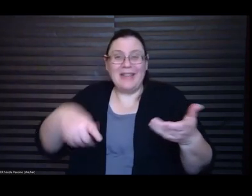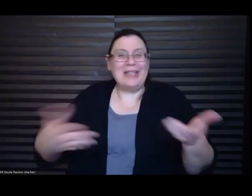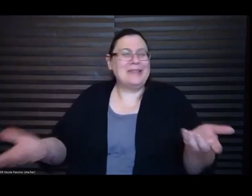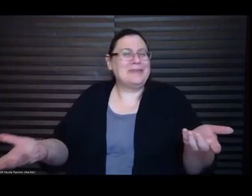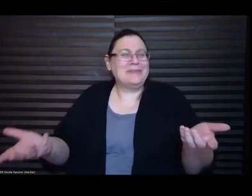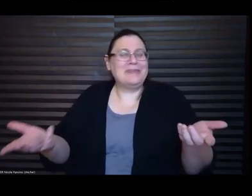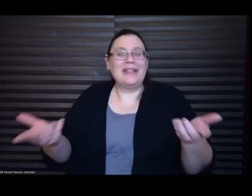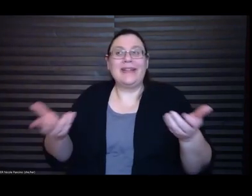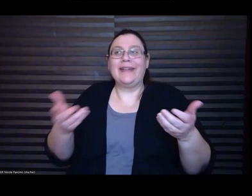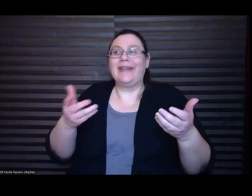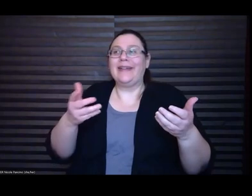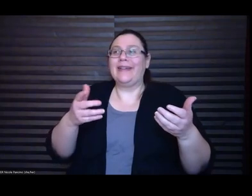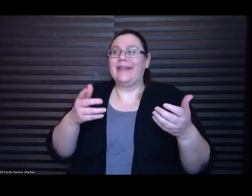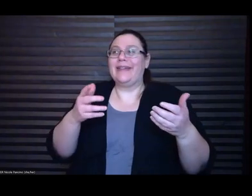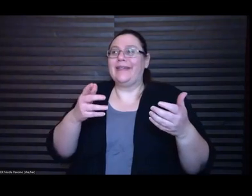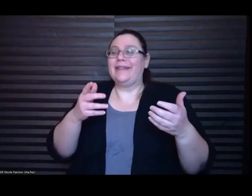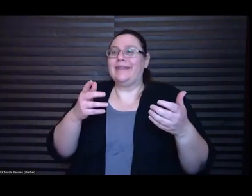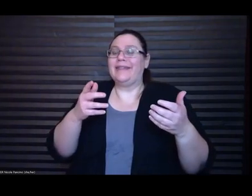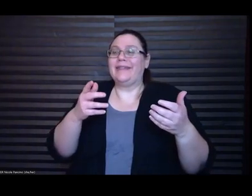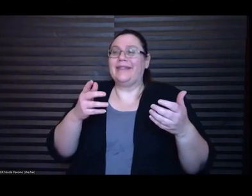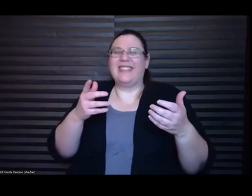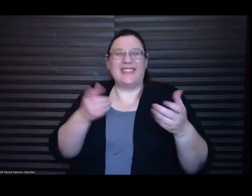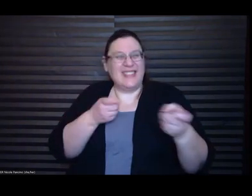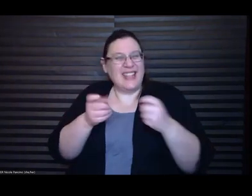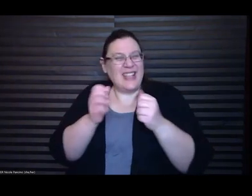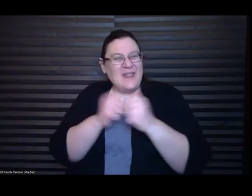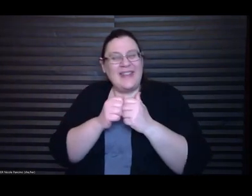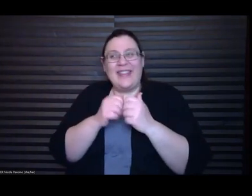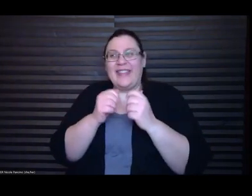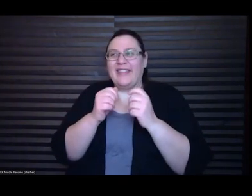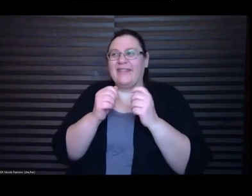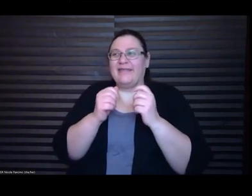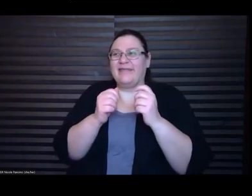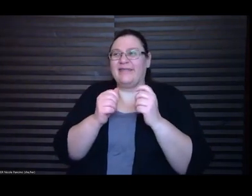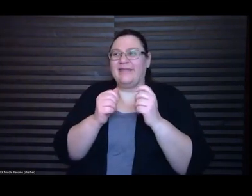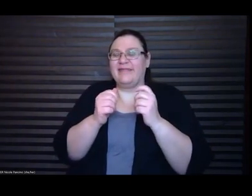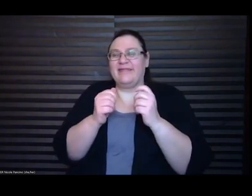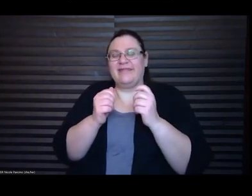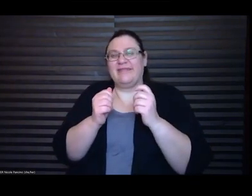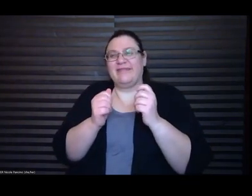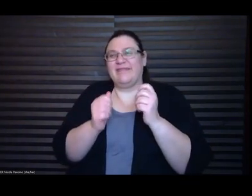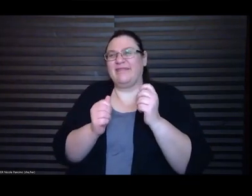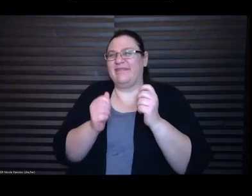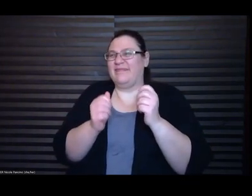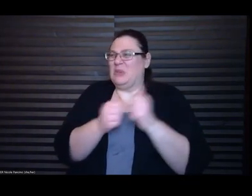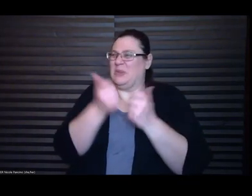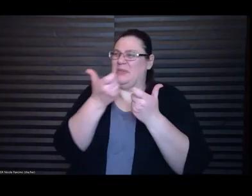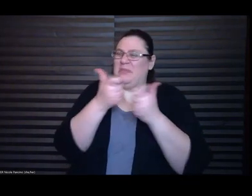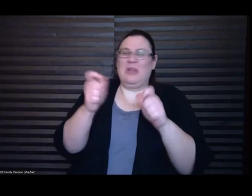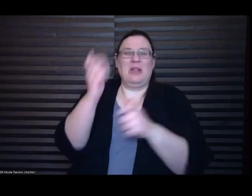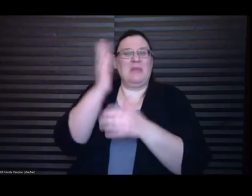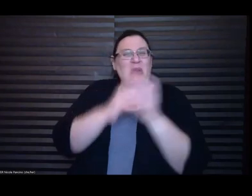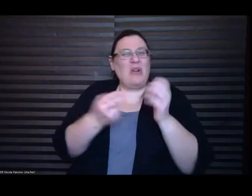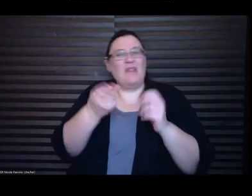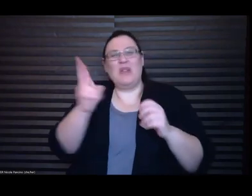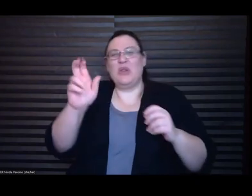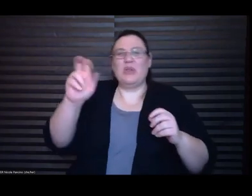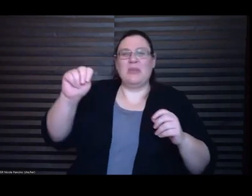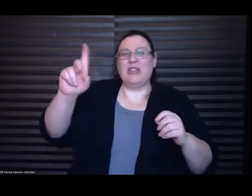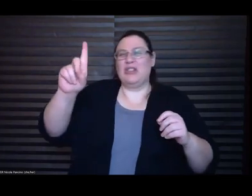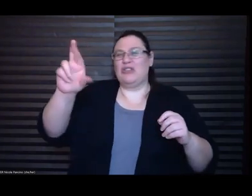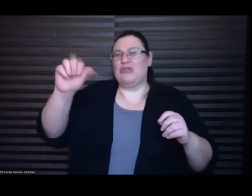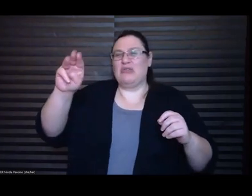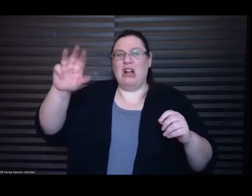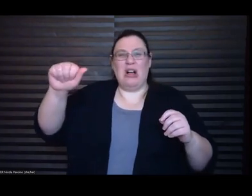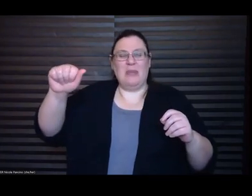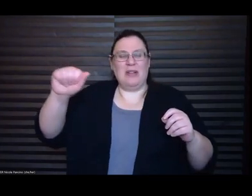most uppercase elements of human drama you know in the middle of the pandemic um and and trying to figure out where your